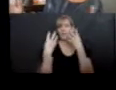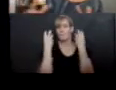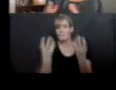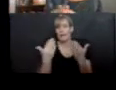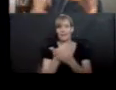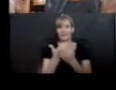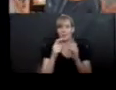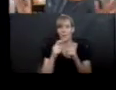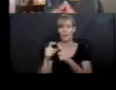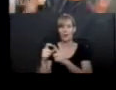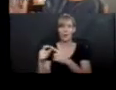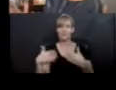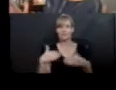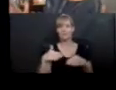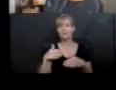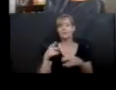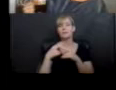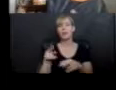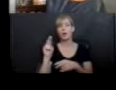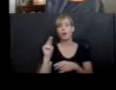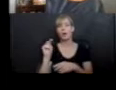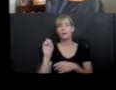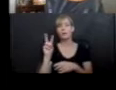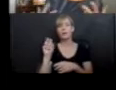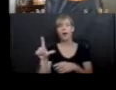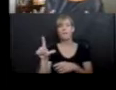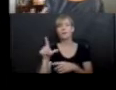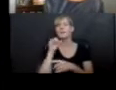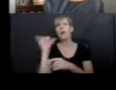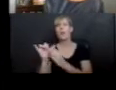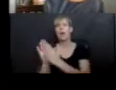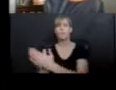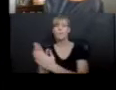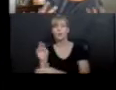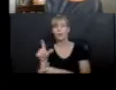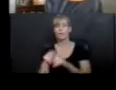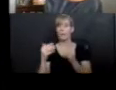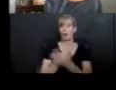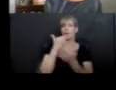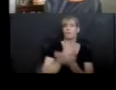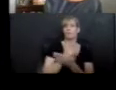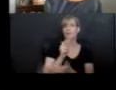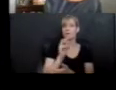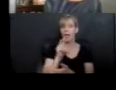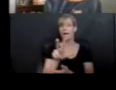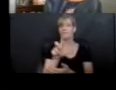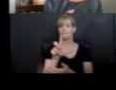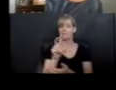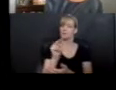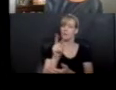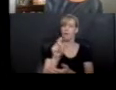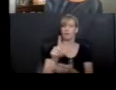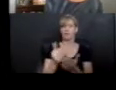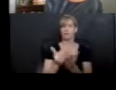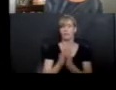right? So that's, they call them novel, not like a novel, like you're reading a novel, but novel, like new, new words that you might be exposed to. The more